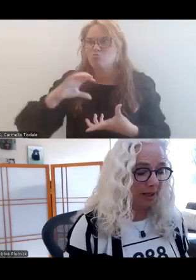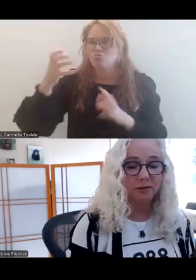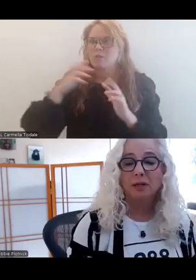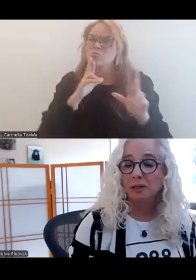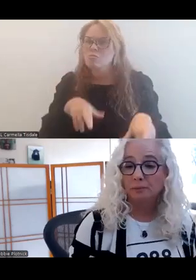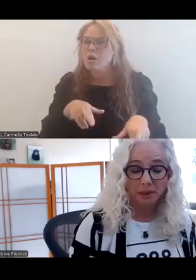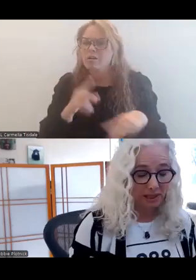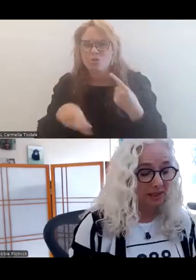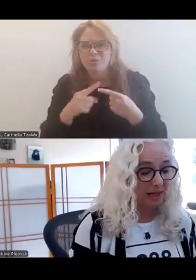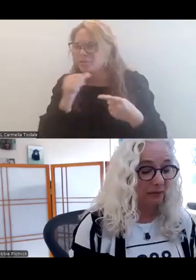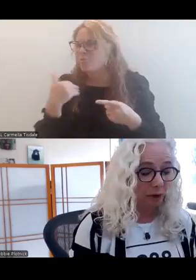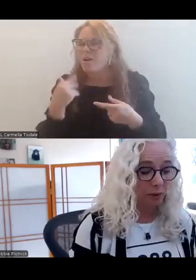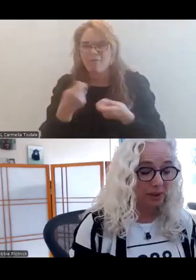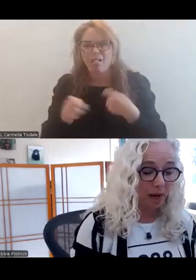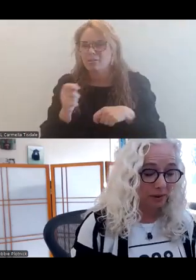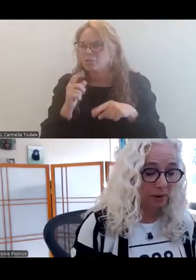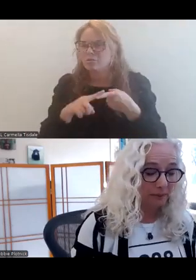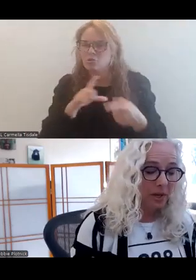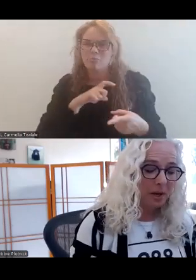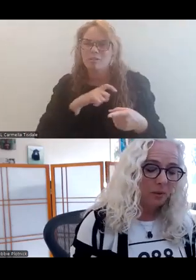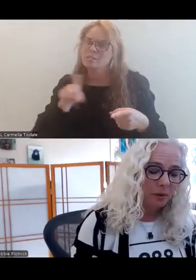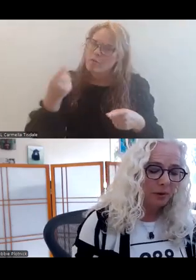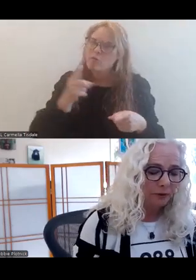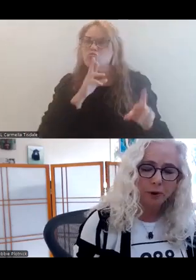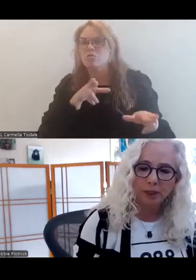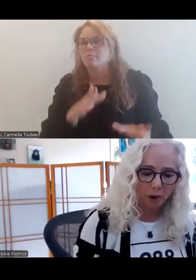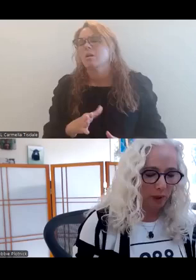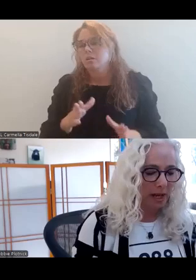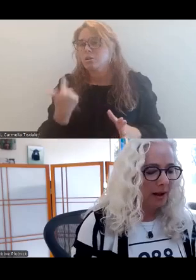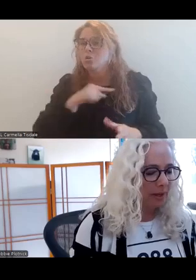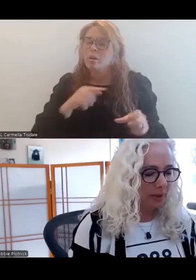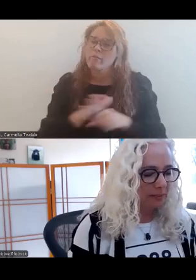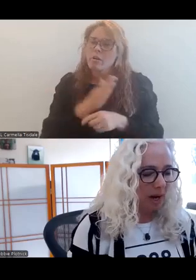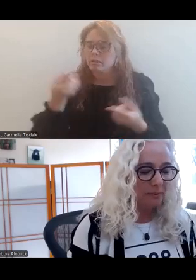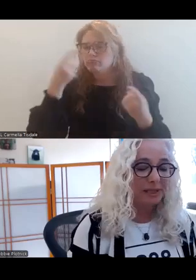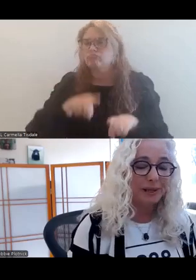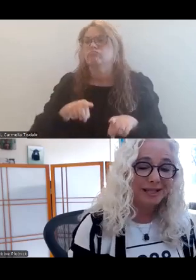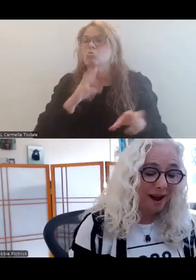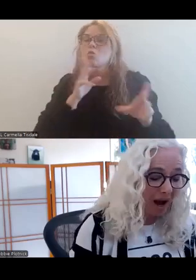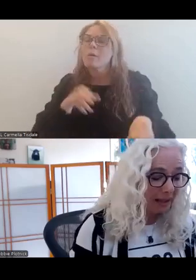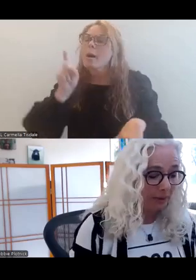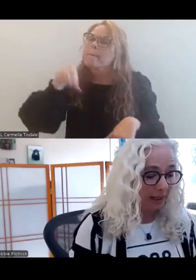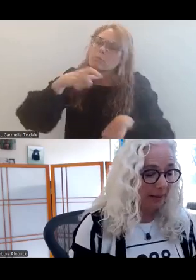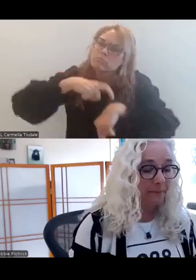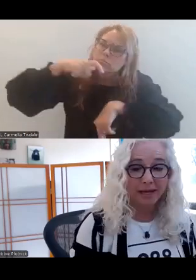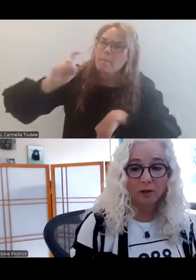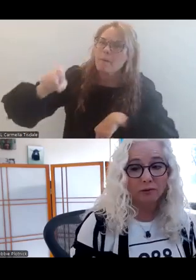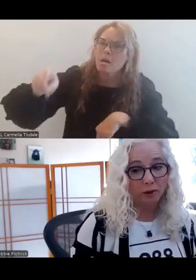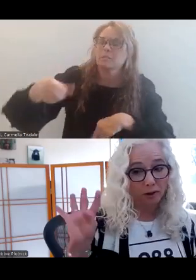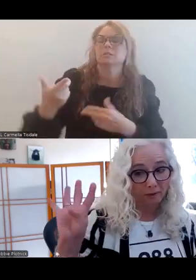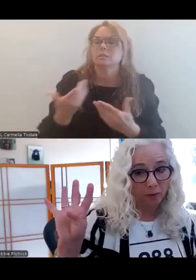alternatives to police as first responders. We also fully agree that response must be timely,